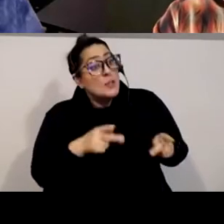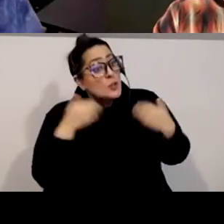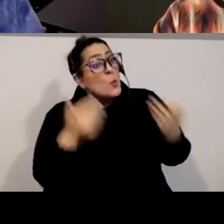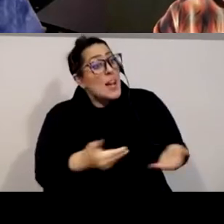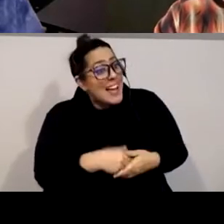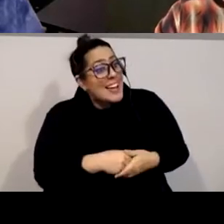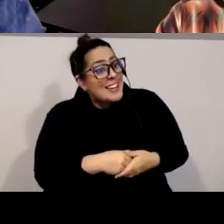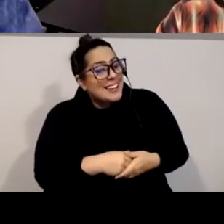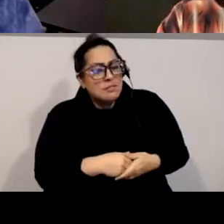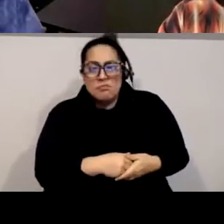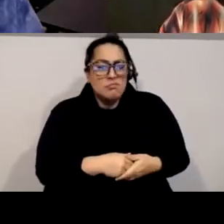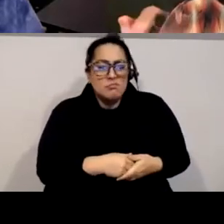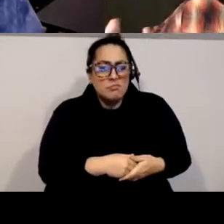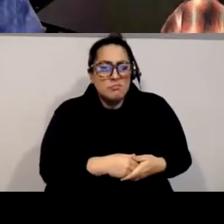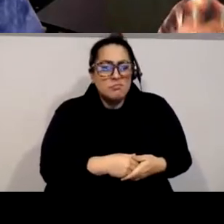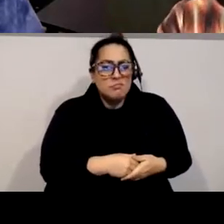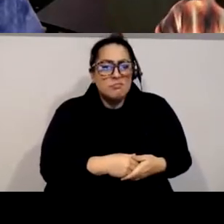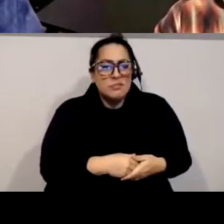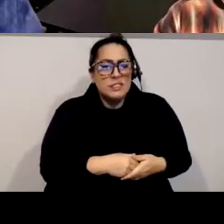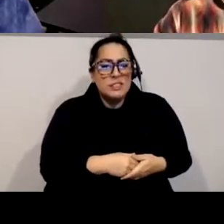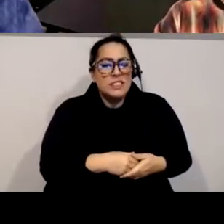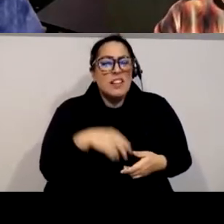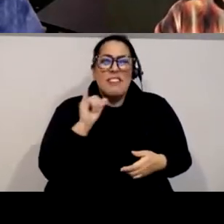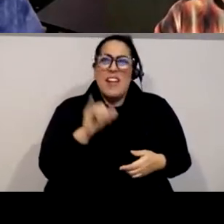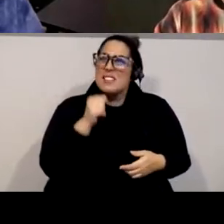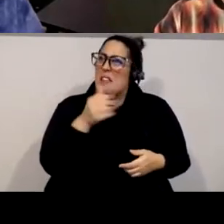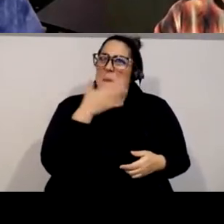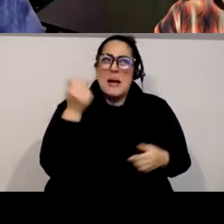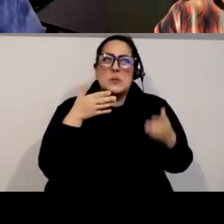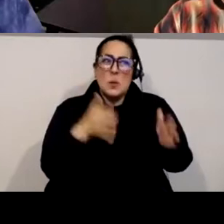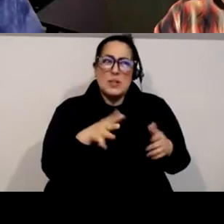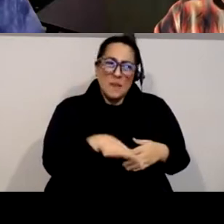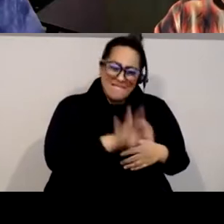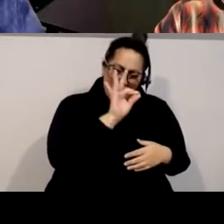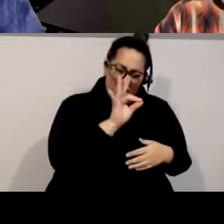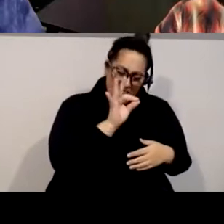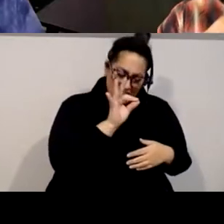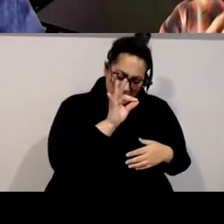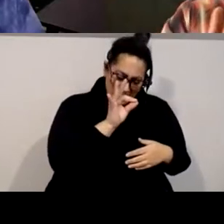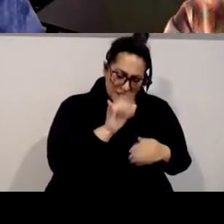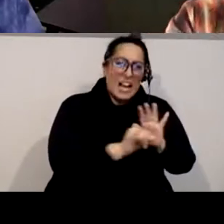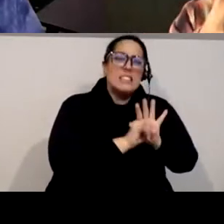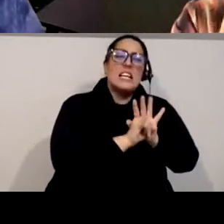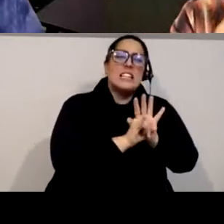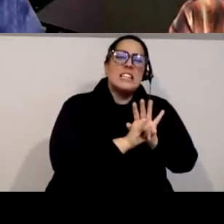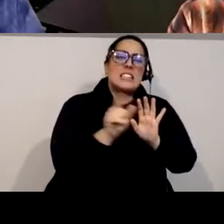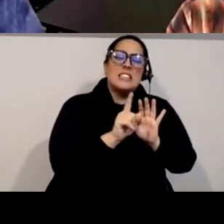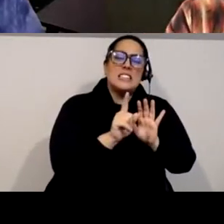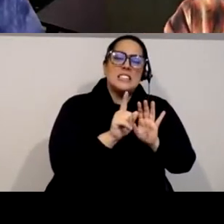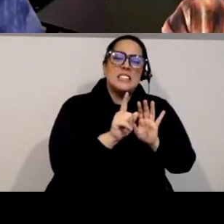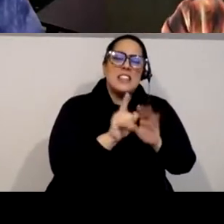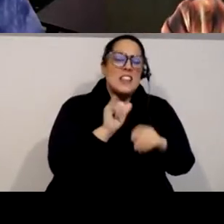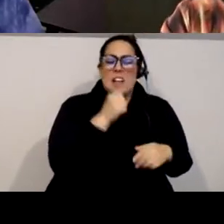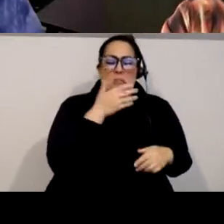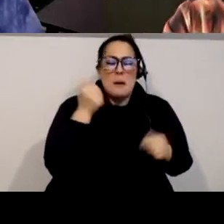um is necessarily the best way to to kind of uh uh approach that that particular part of the